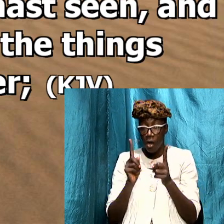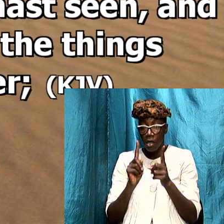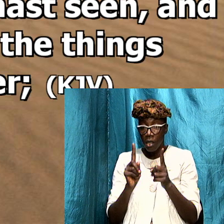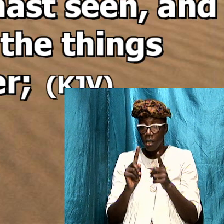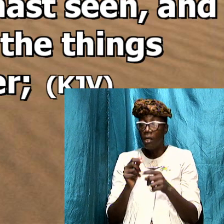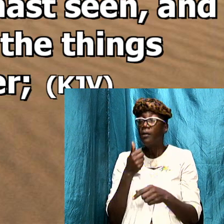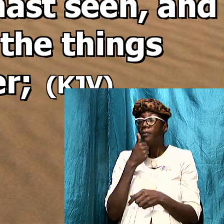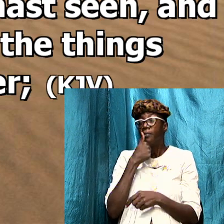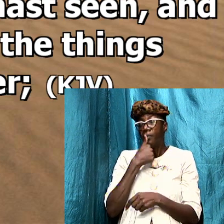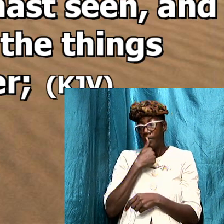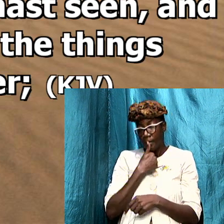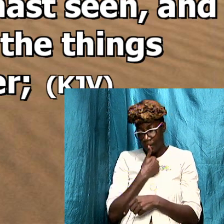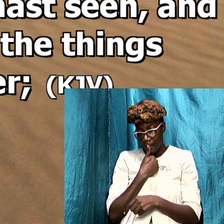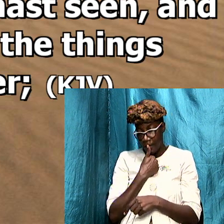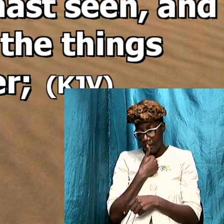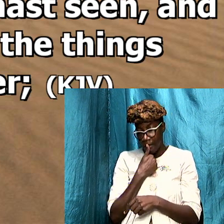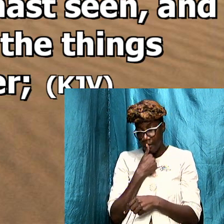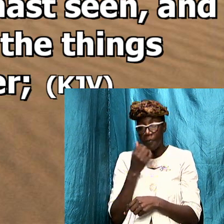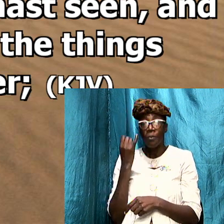does not